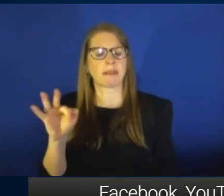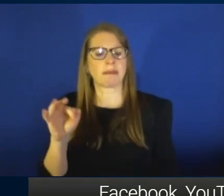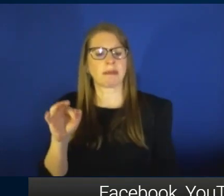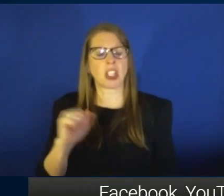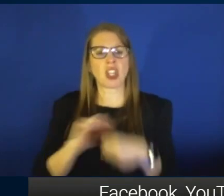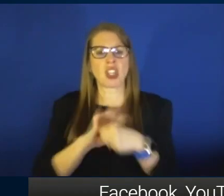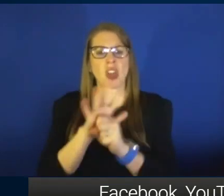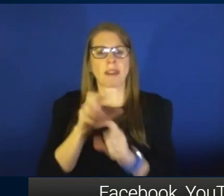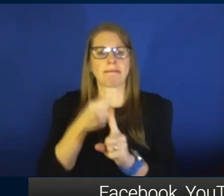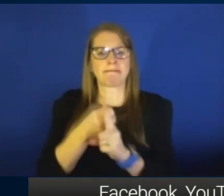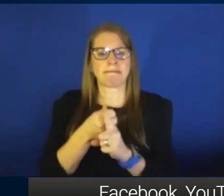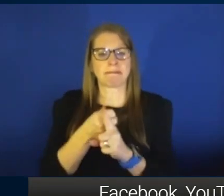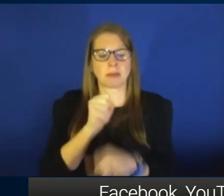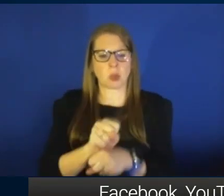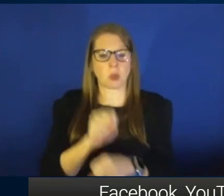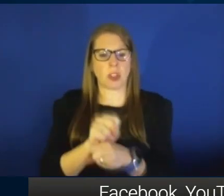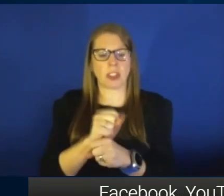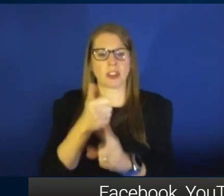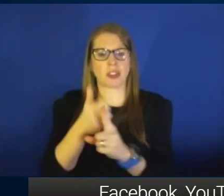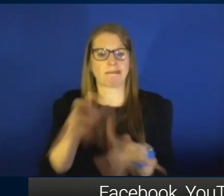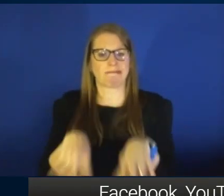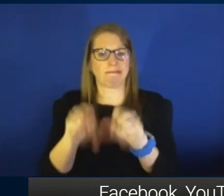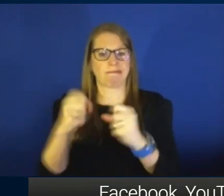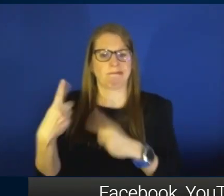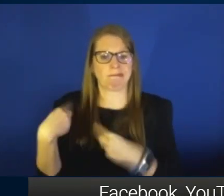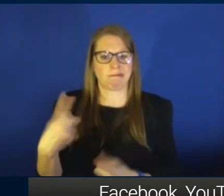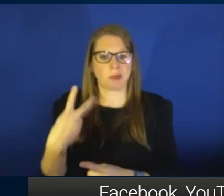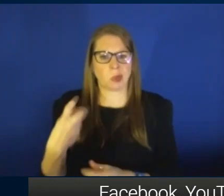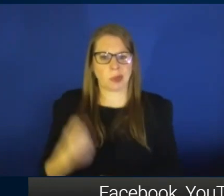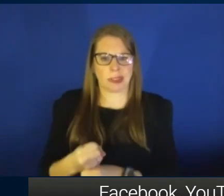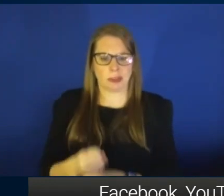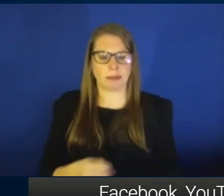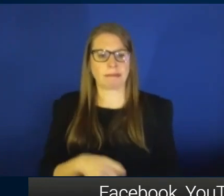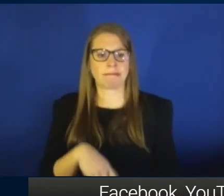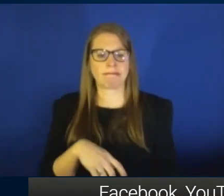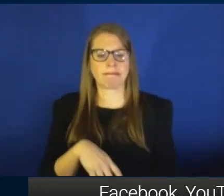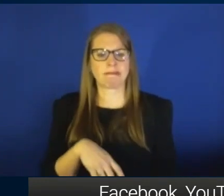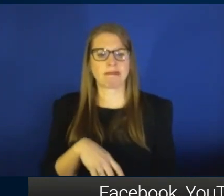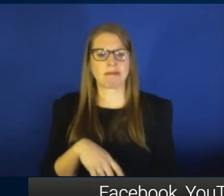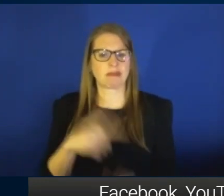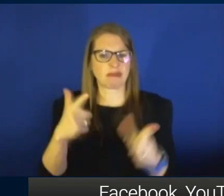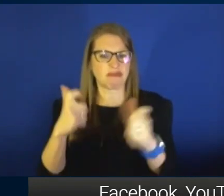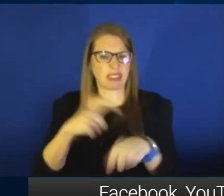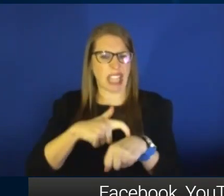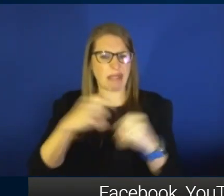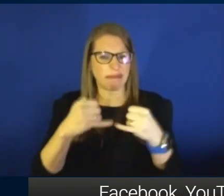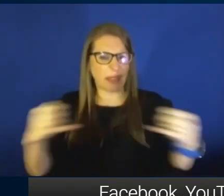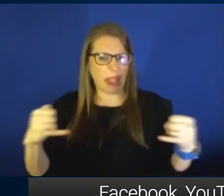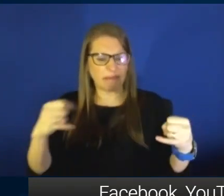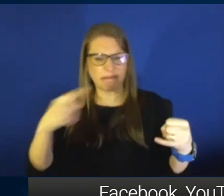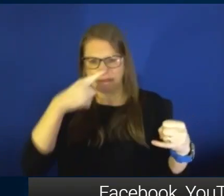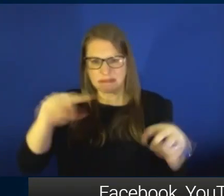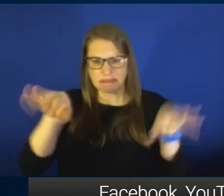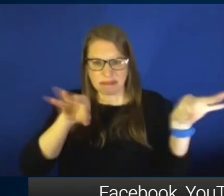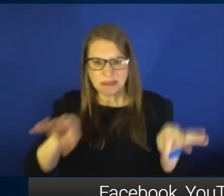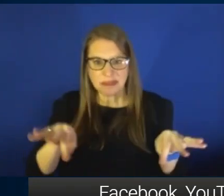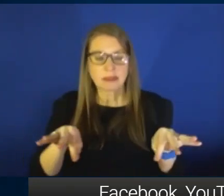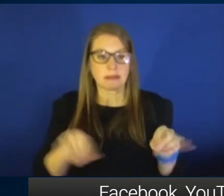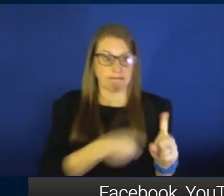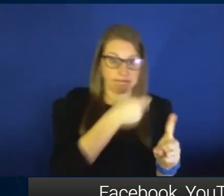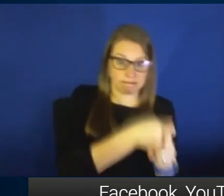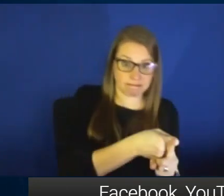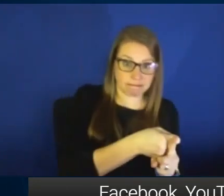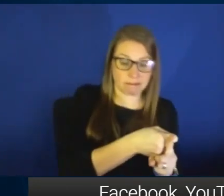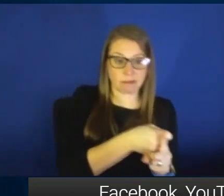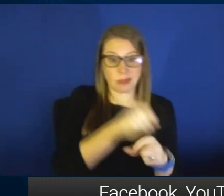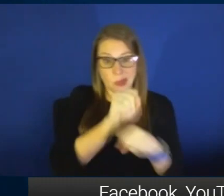impacted the work that you do over the last two years. Kind of take us through kind of a quick timeline when this pandemic hit, the work